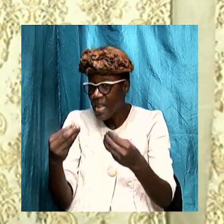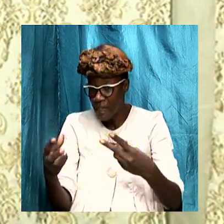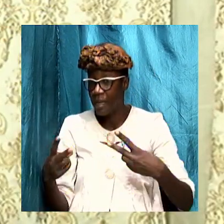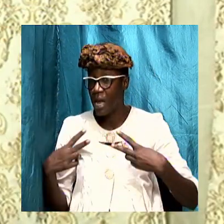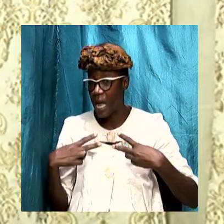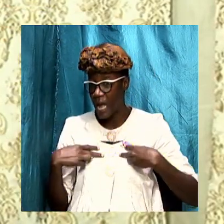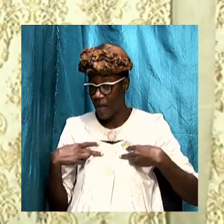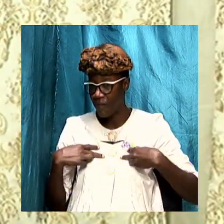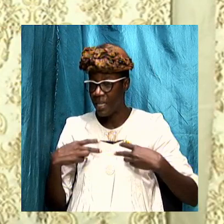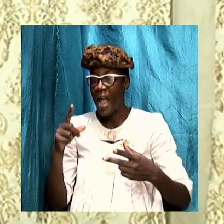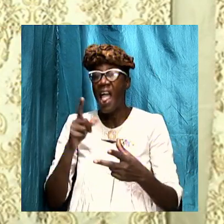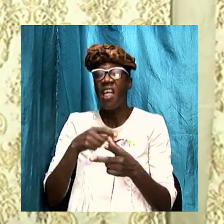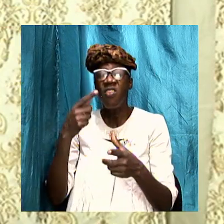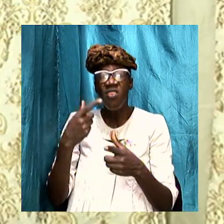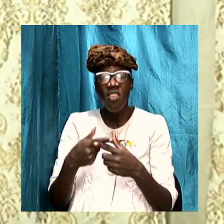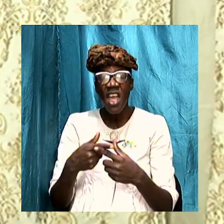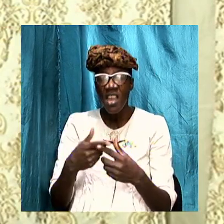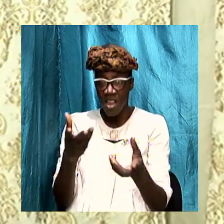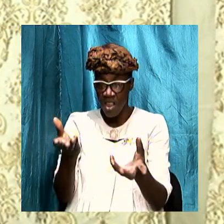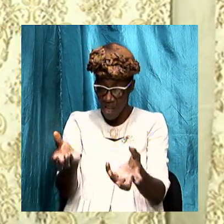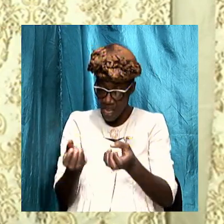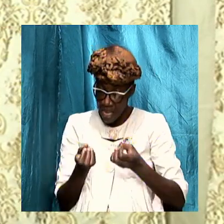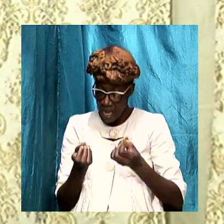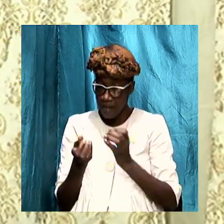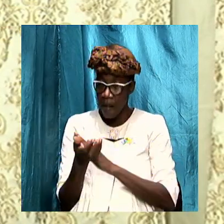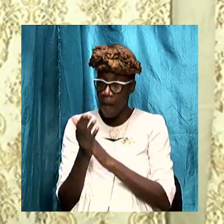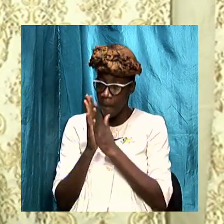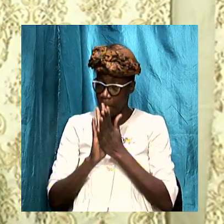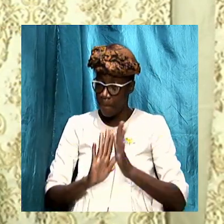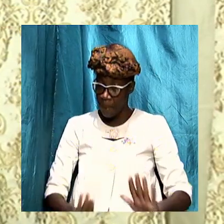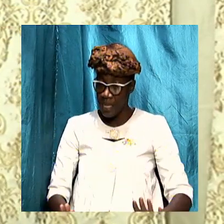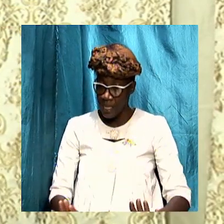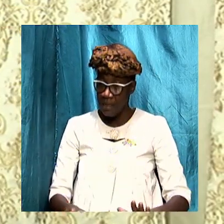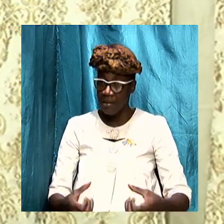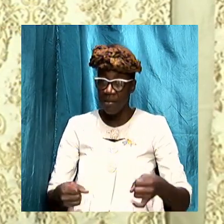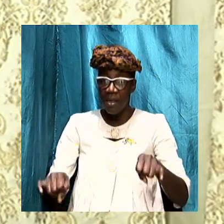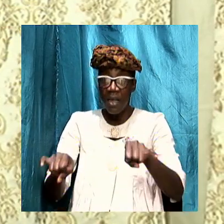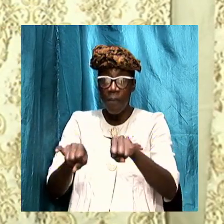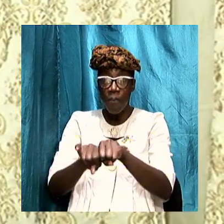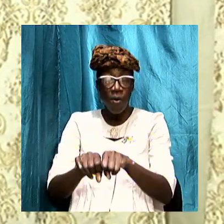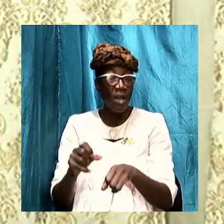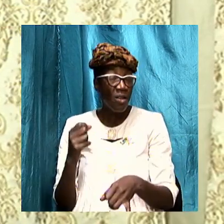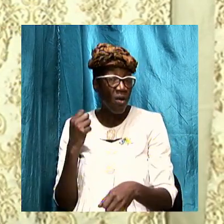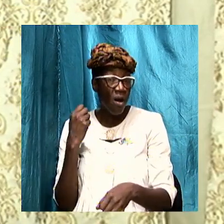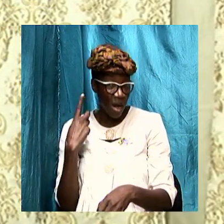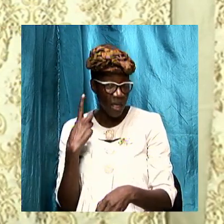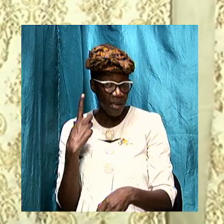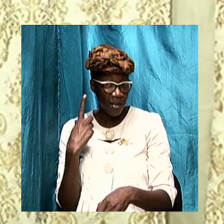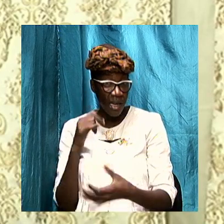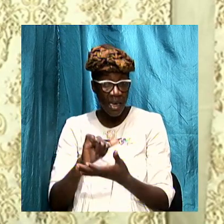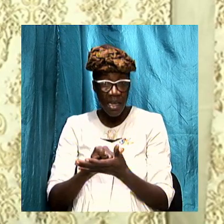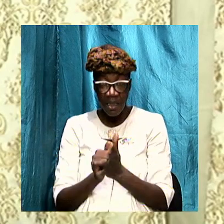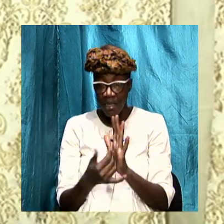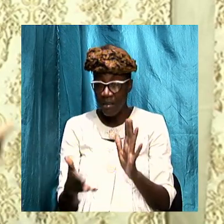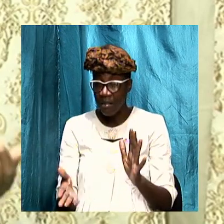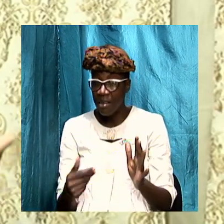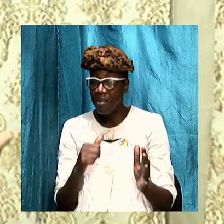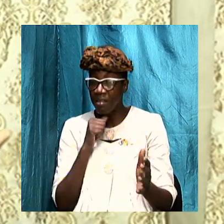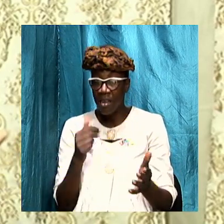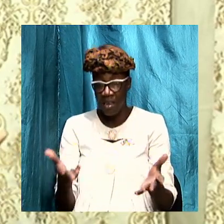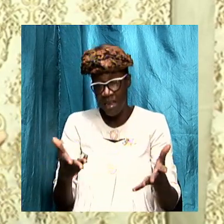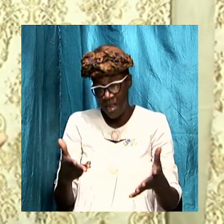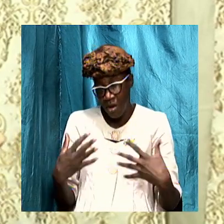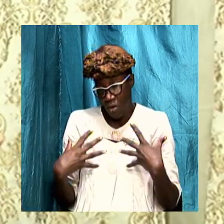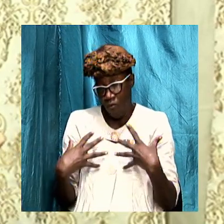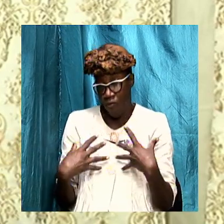that the peace will come and so it is important to understand these things are not here to scare